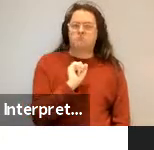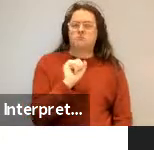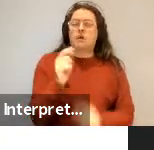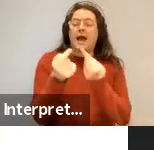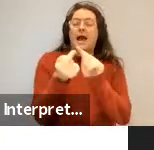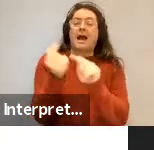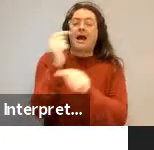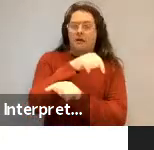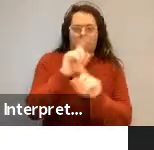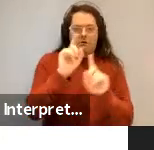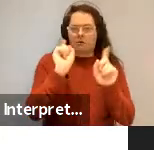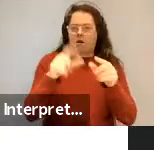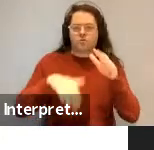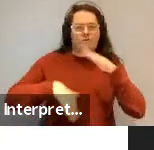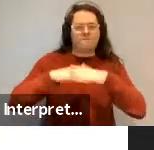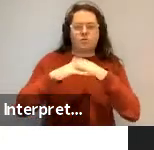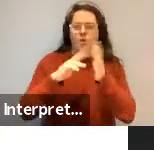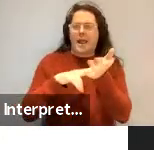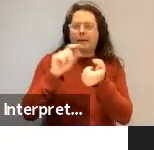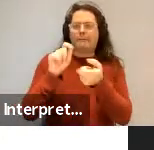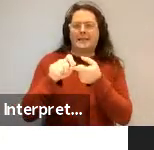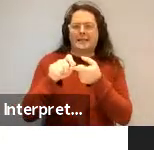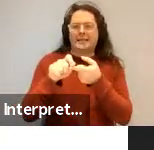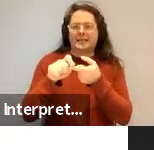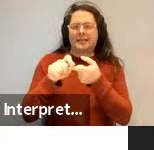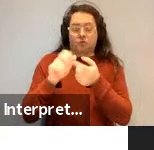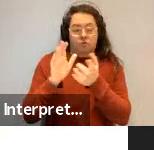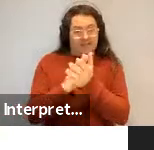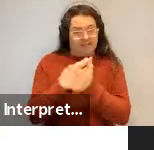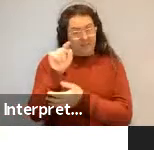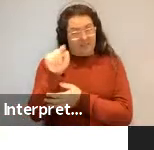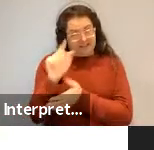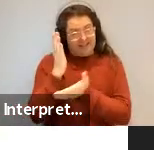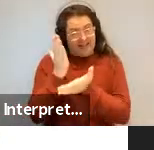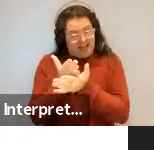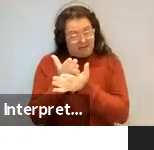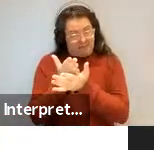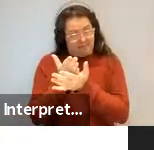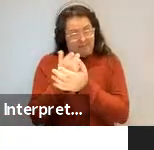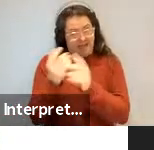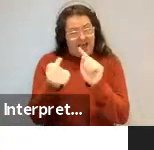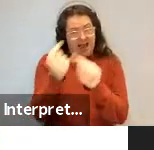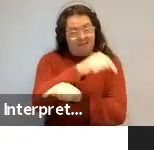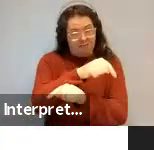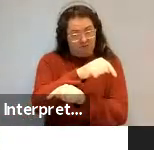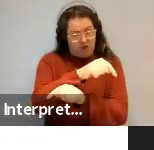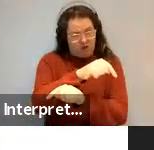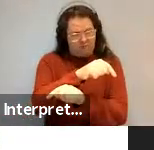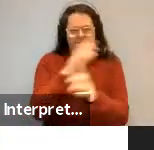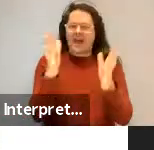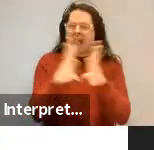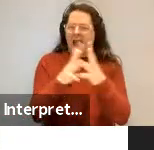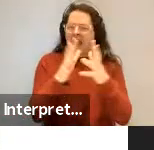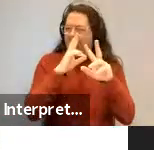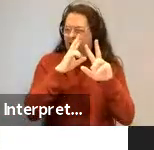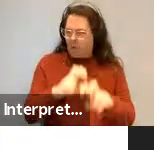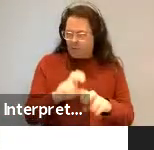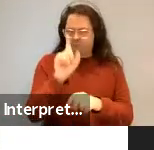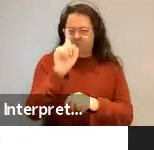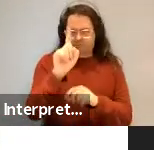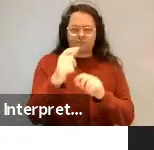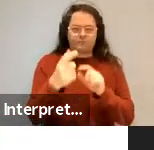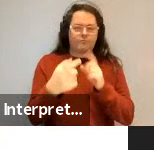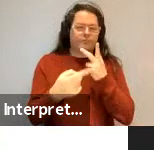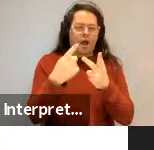full noun phrase. So is this really anaphoric one? Well, to argue that it is, consider this example.